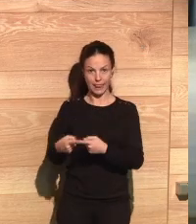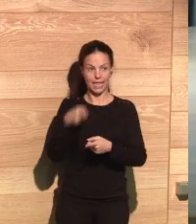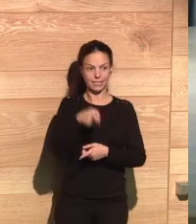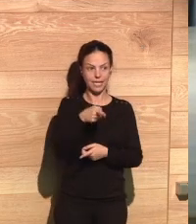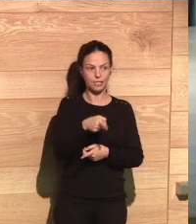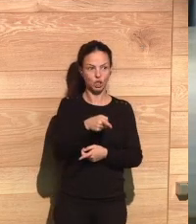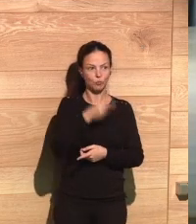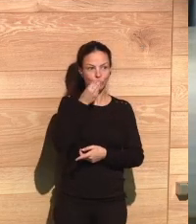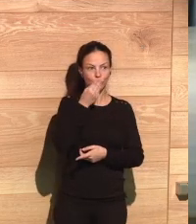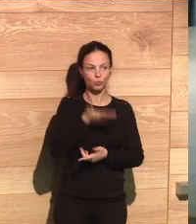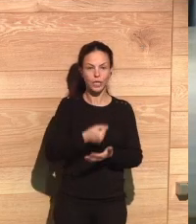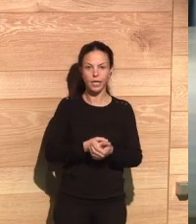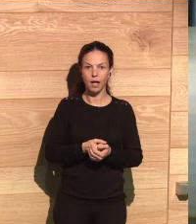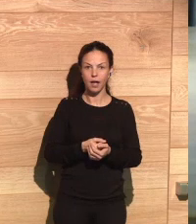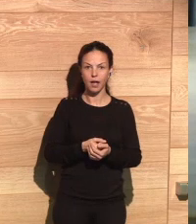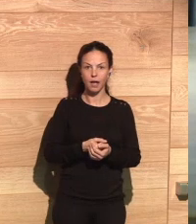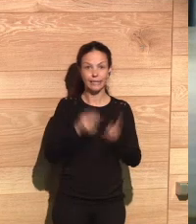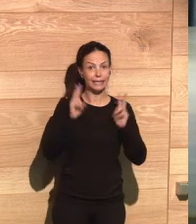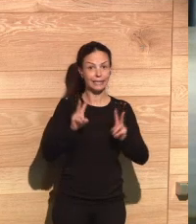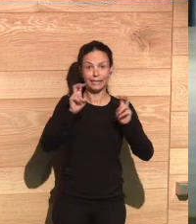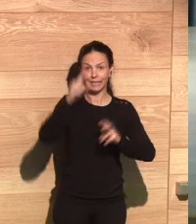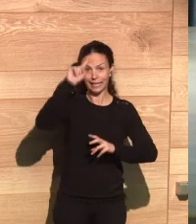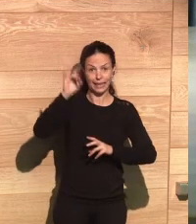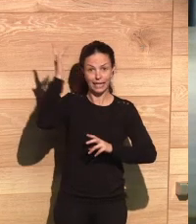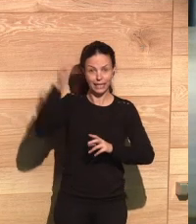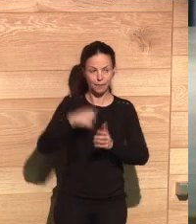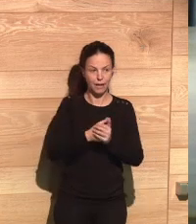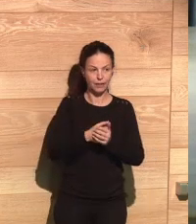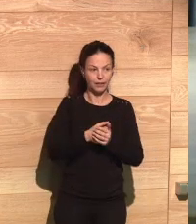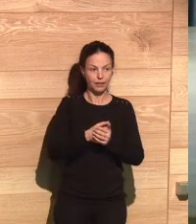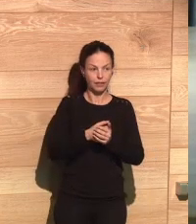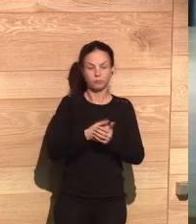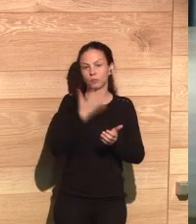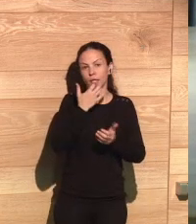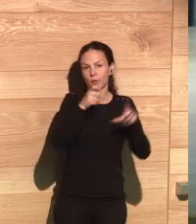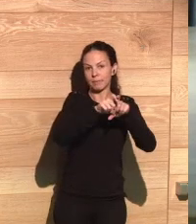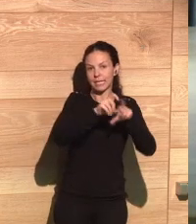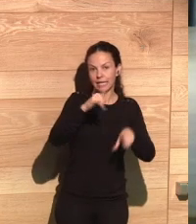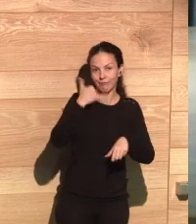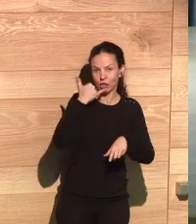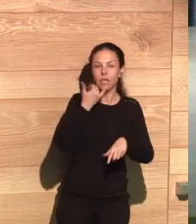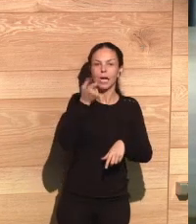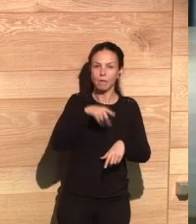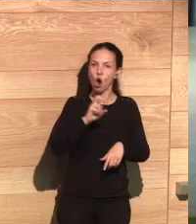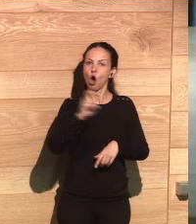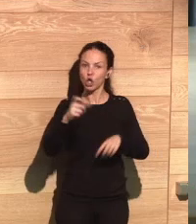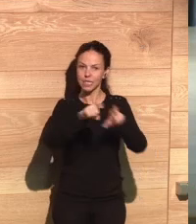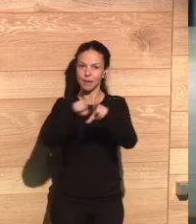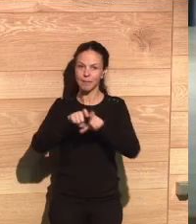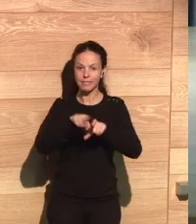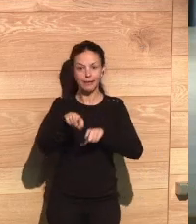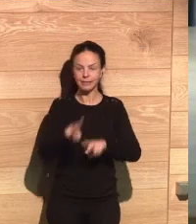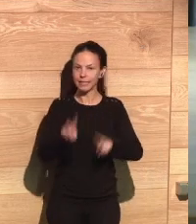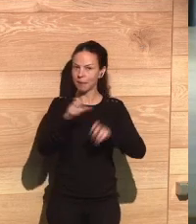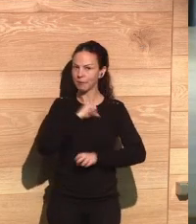these differences. And I think it's a very positive initiative from companies such as